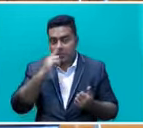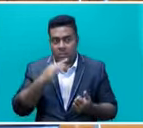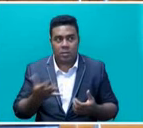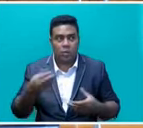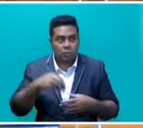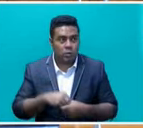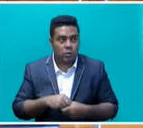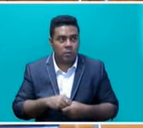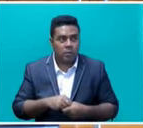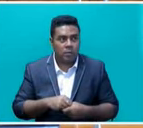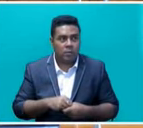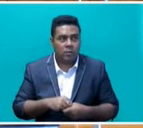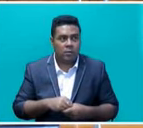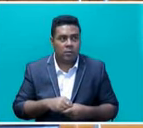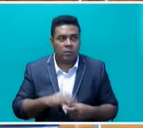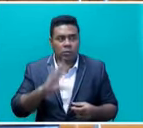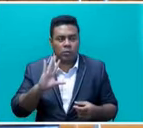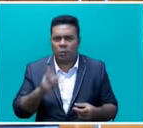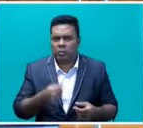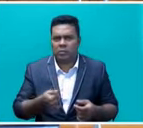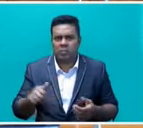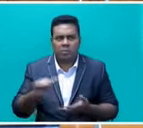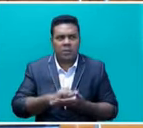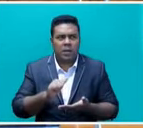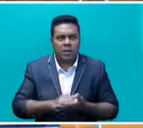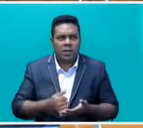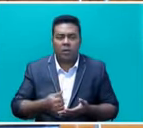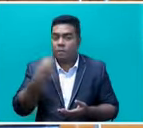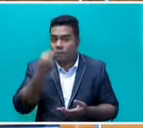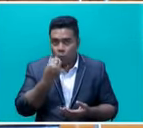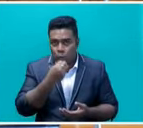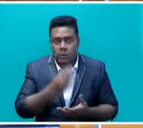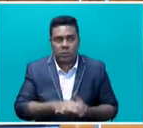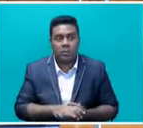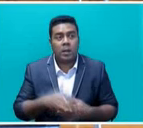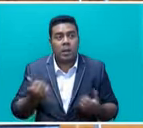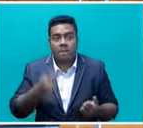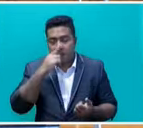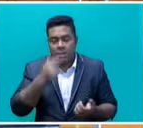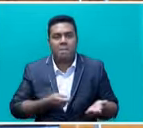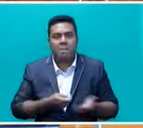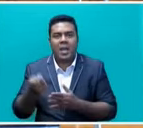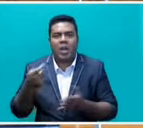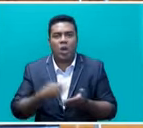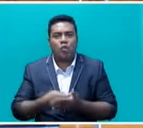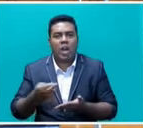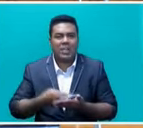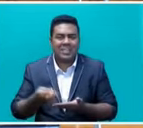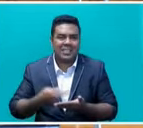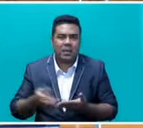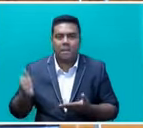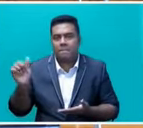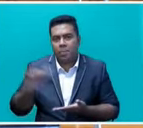money not just for, people don't buy these, don't utilize these funds just to buy food. A lot of people paid their rent. A lot of people